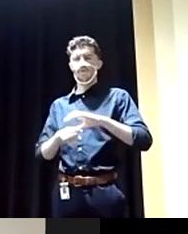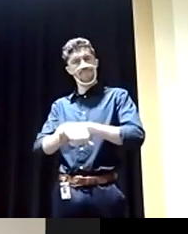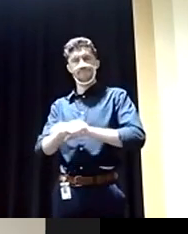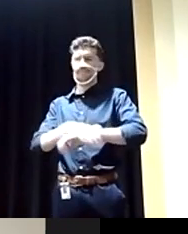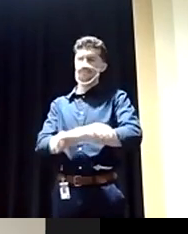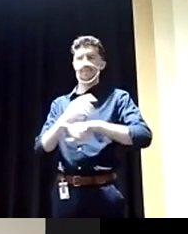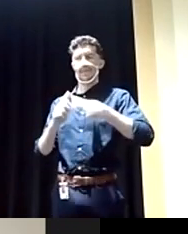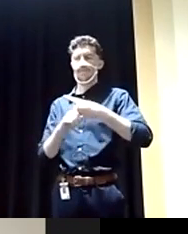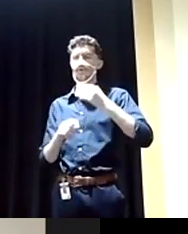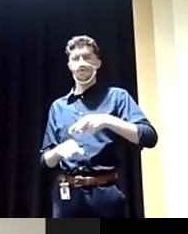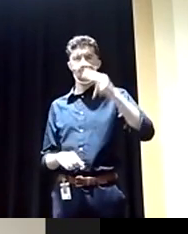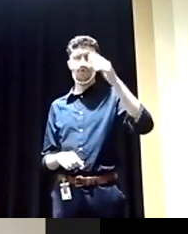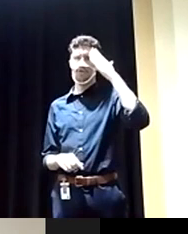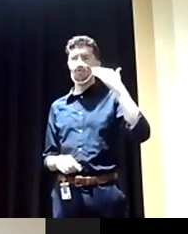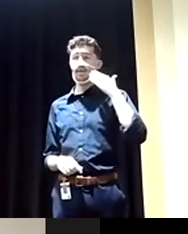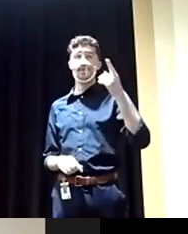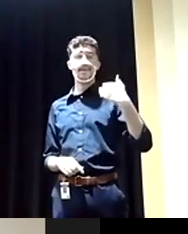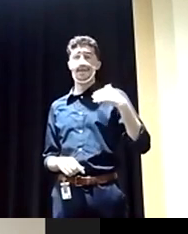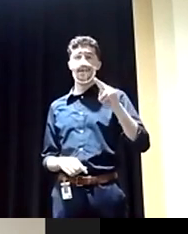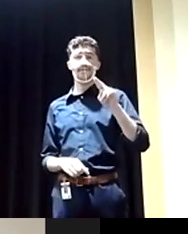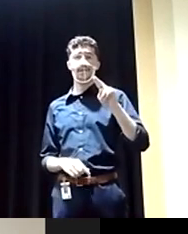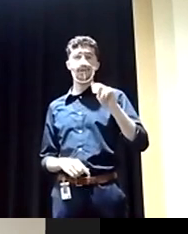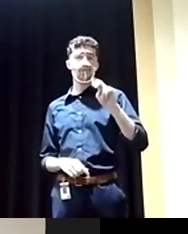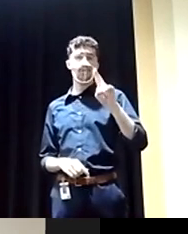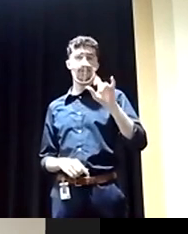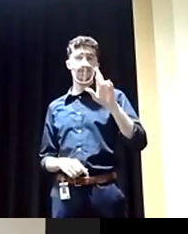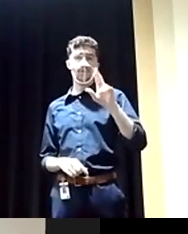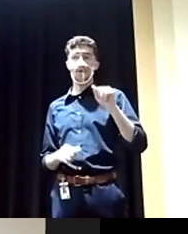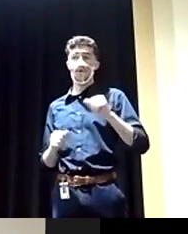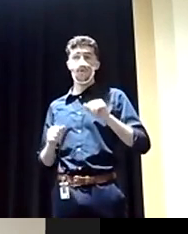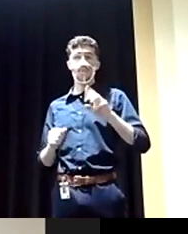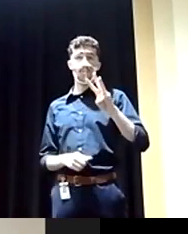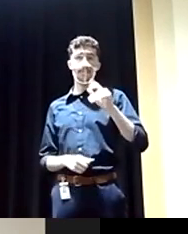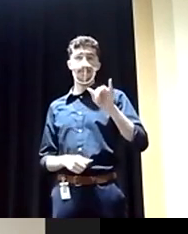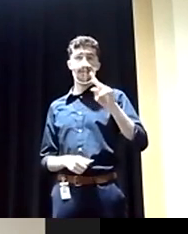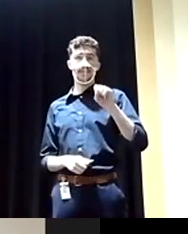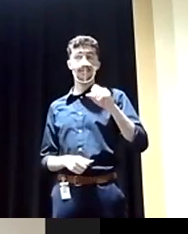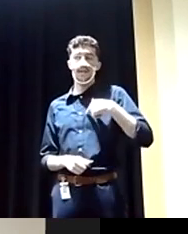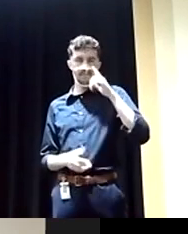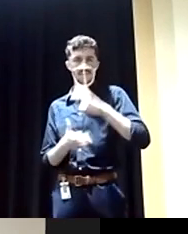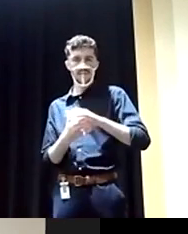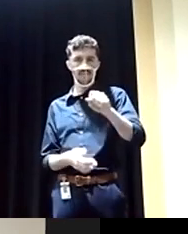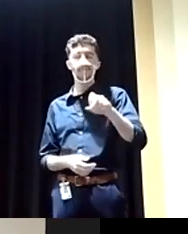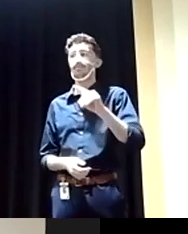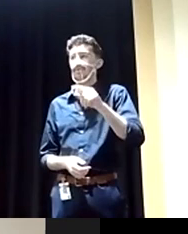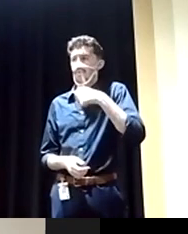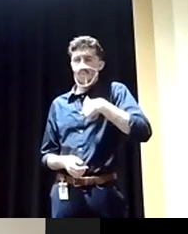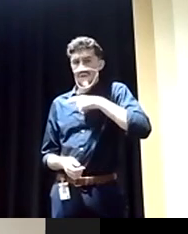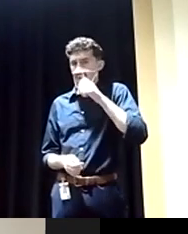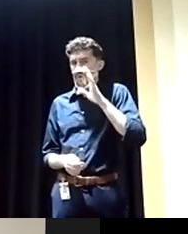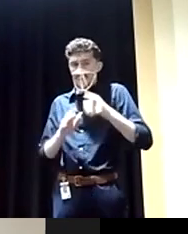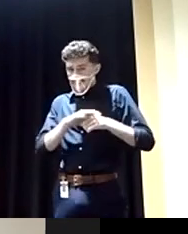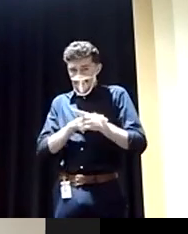Korea allegedly has nuclear weapons. I mean, I feel they do. But it's not like we're going to invade them or